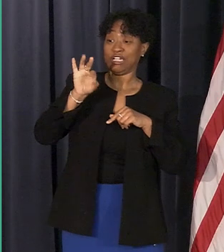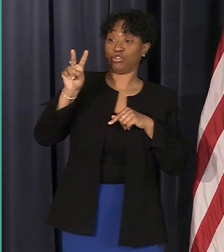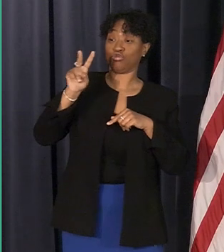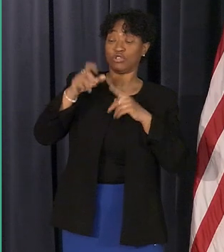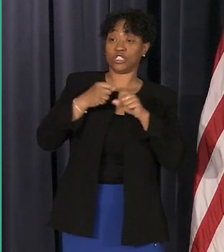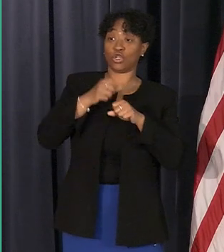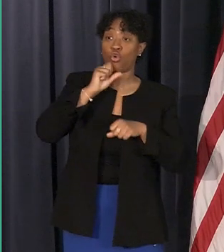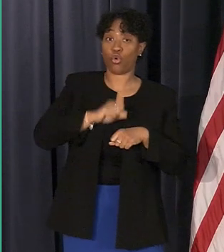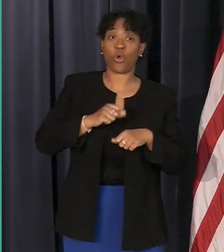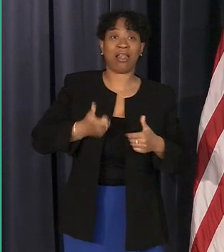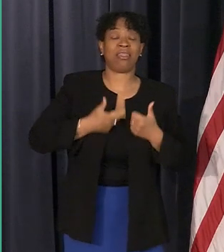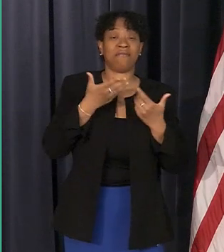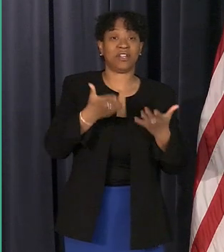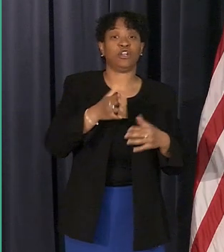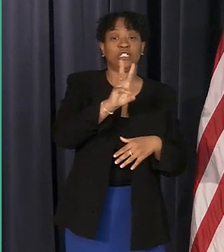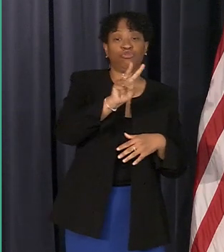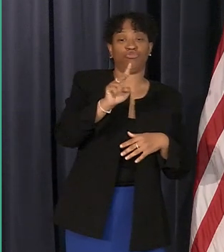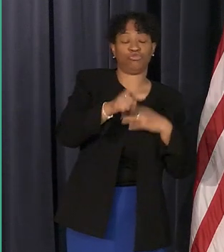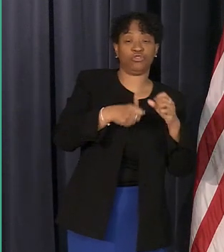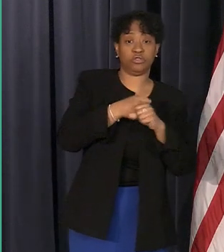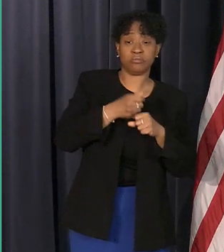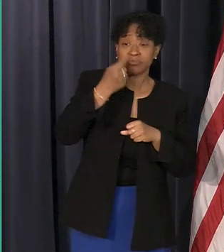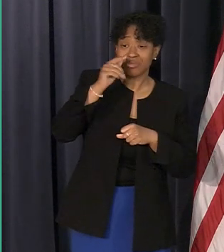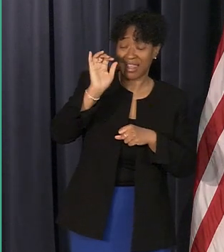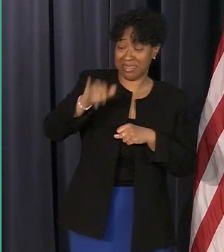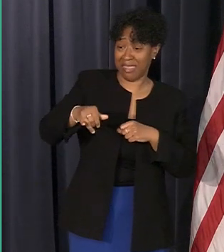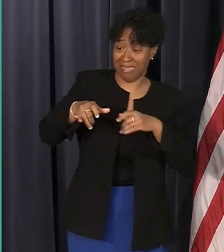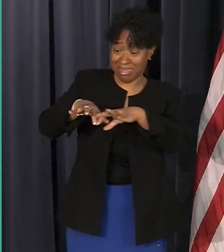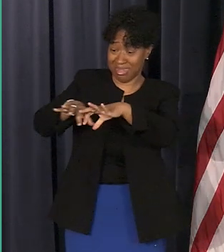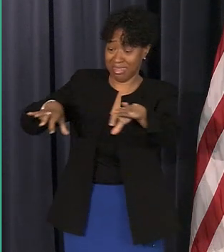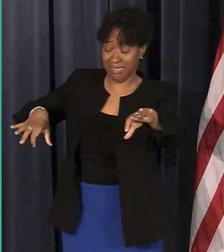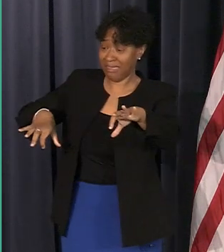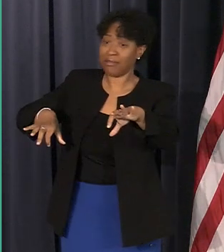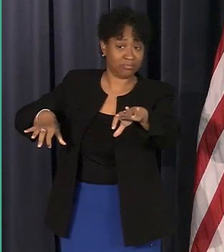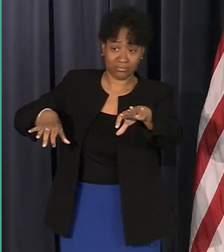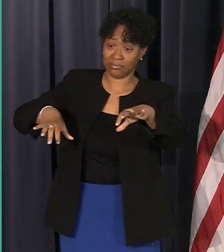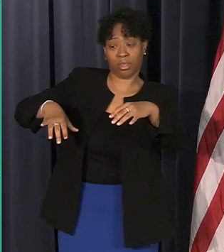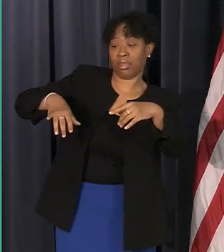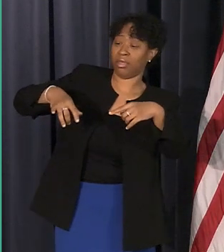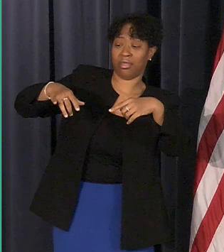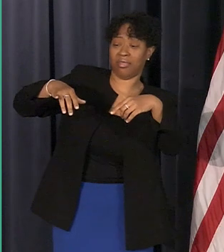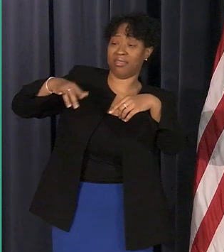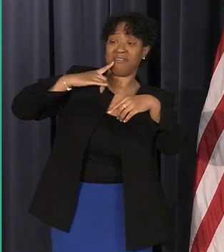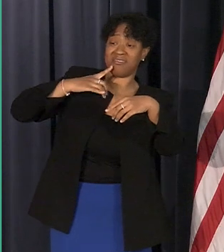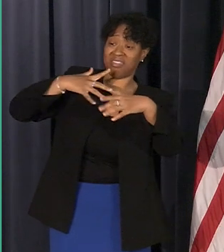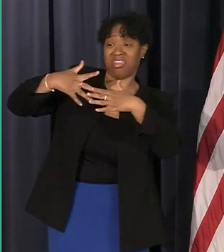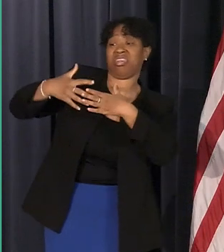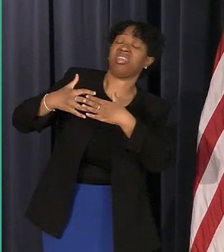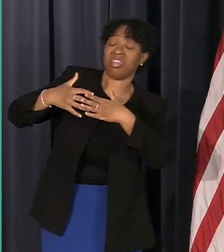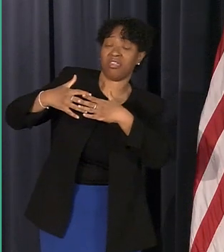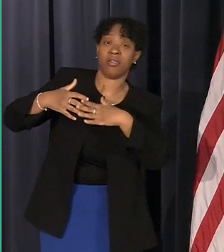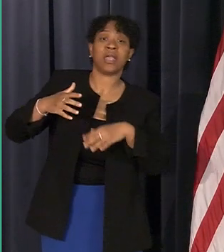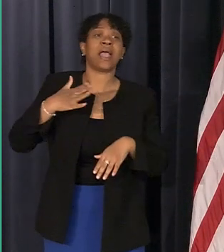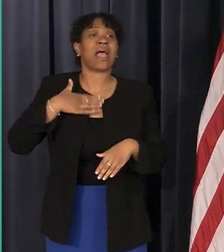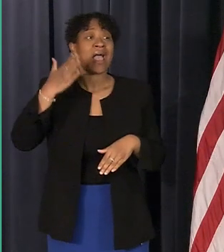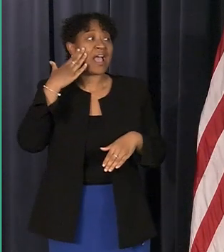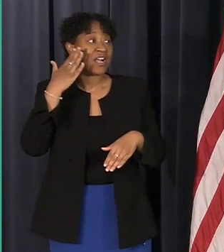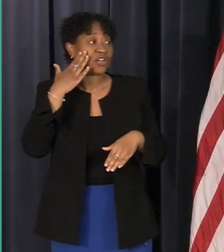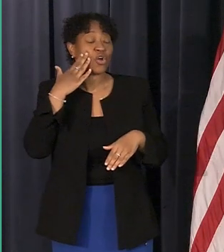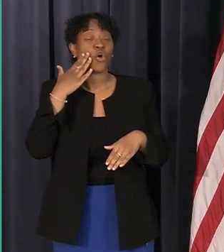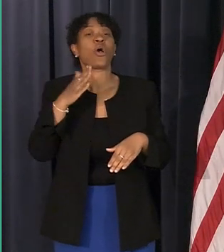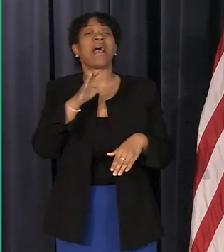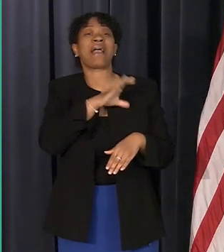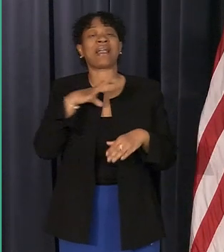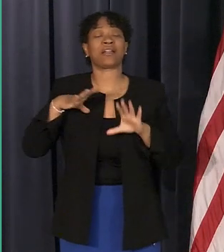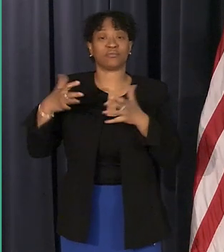that lateral sewer line is hanging by a thread and i know i know our councilwoman lives in my same district and